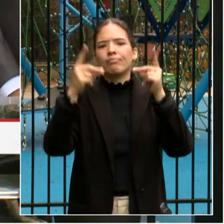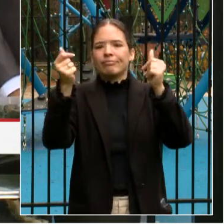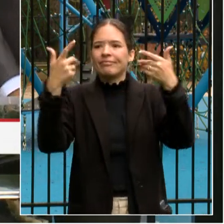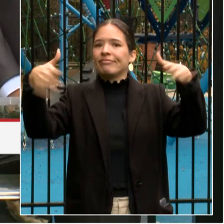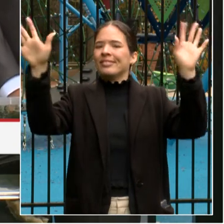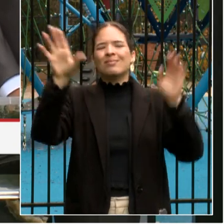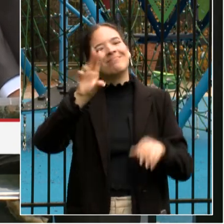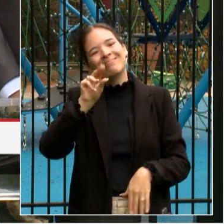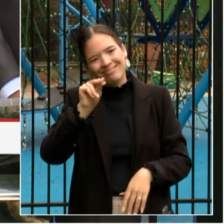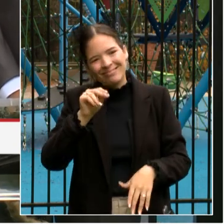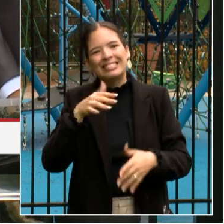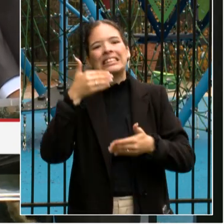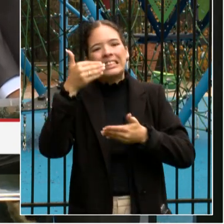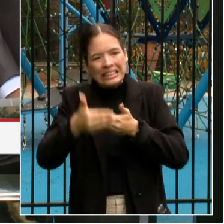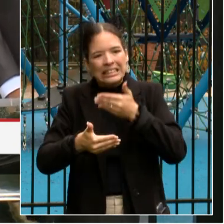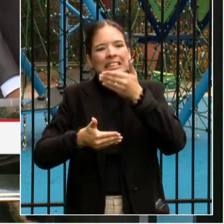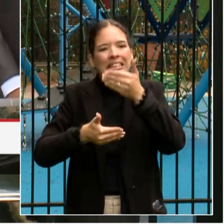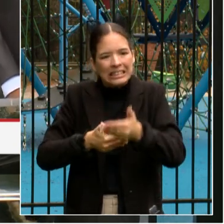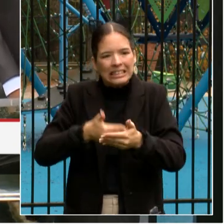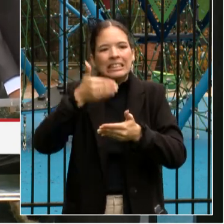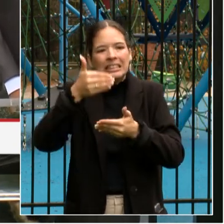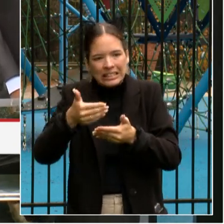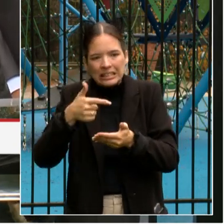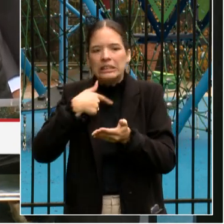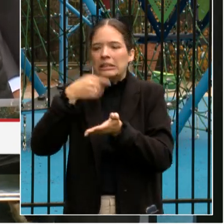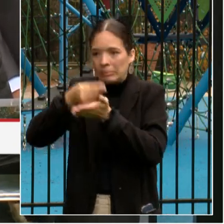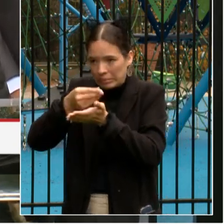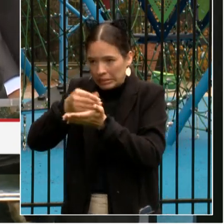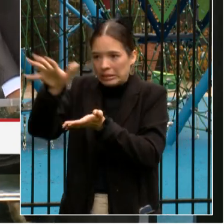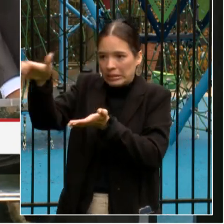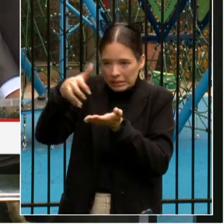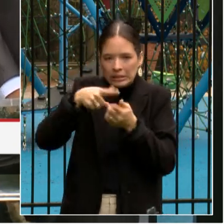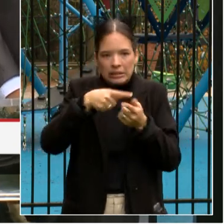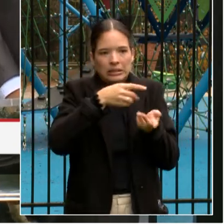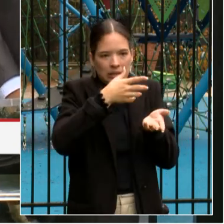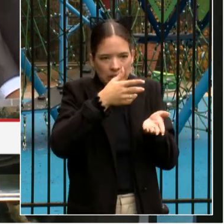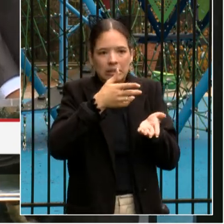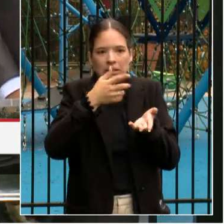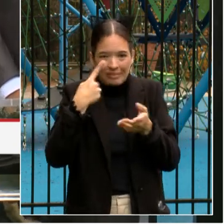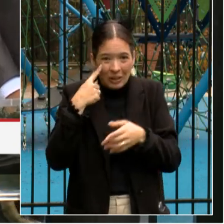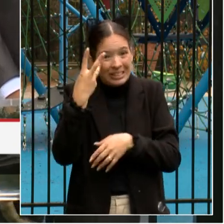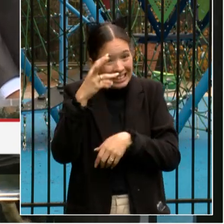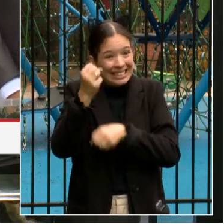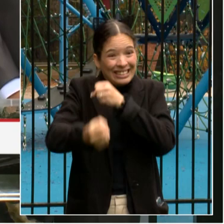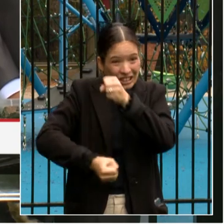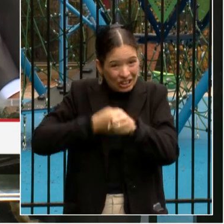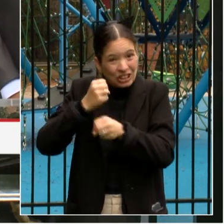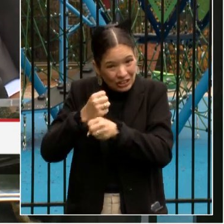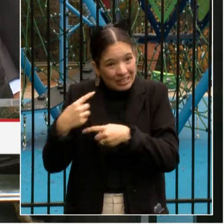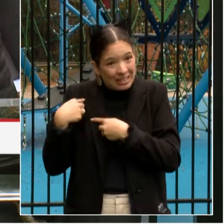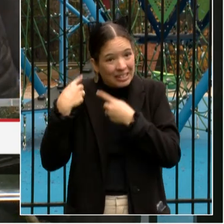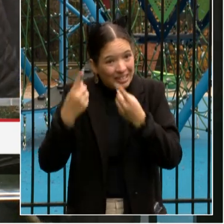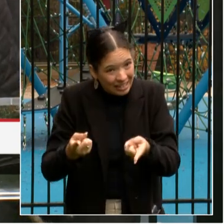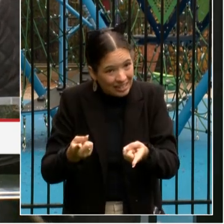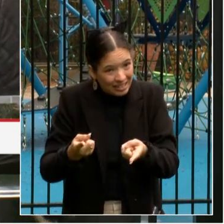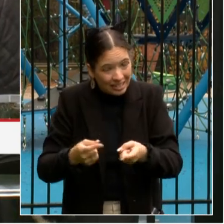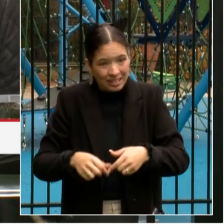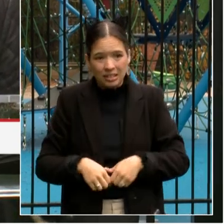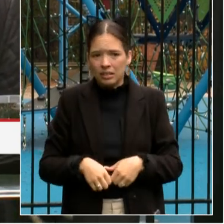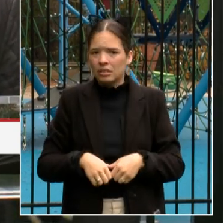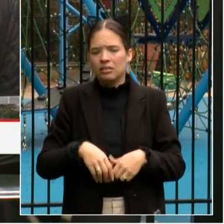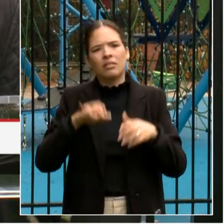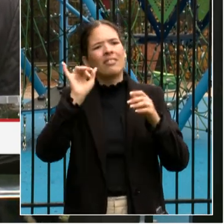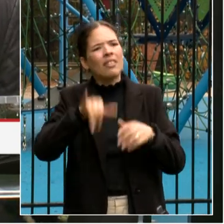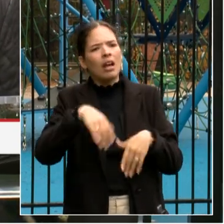get the money to do this and have this done since that time. And Mayor Bowser happily put the money in the